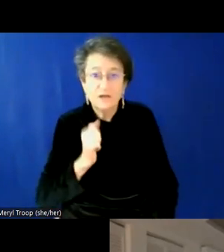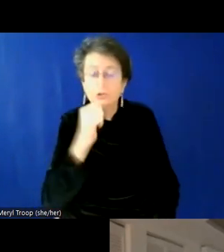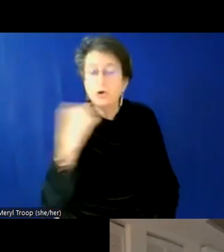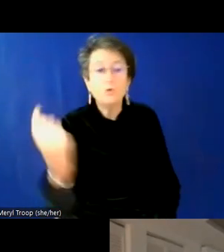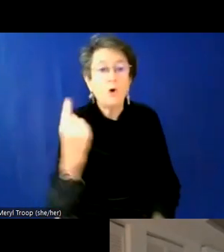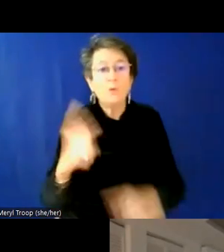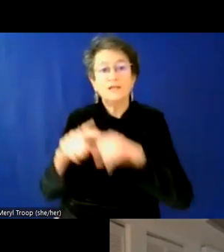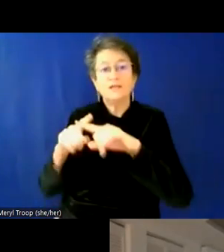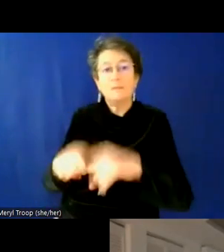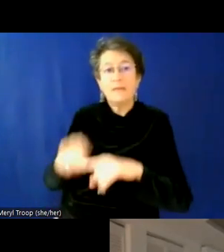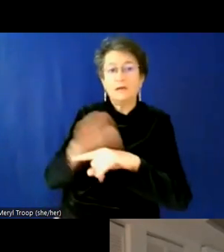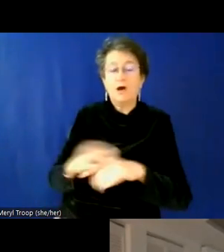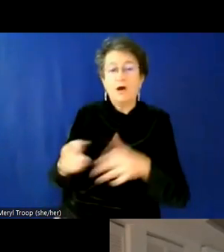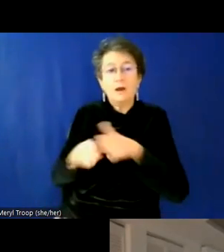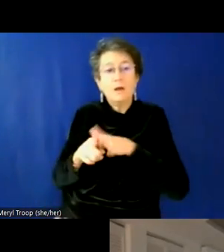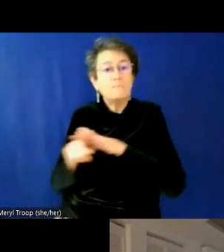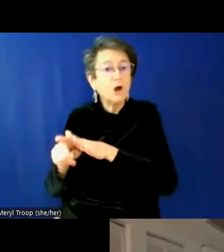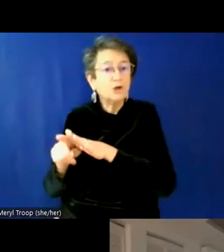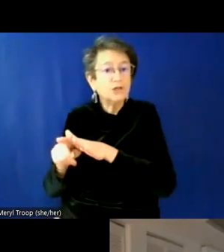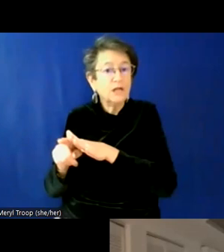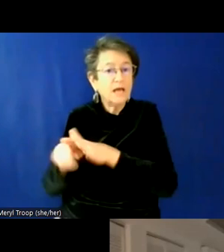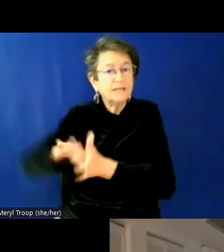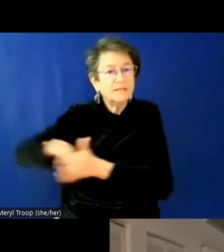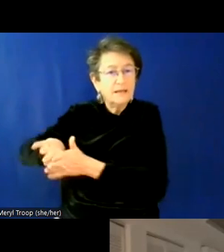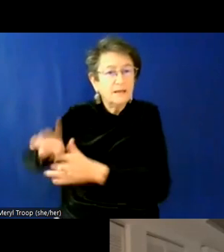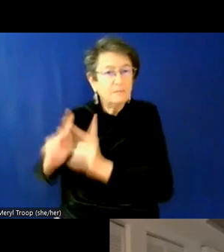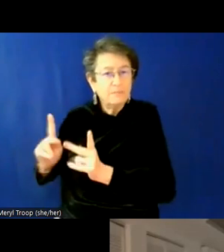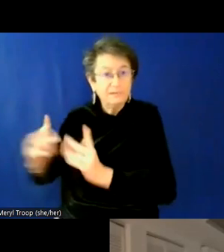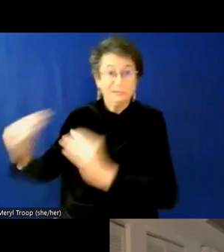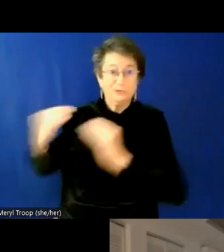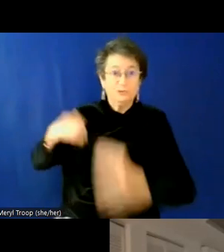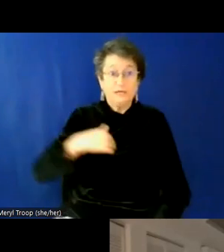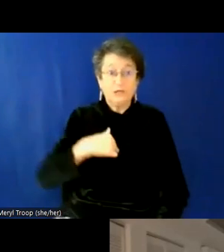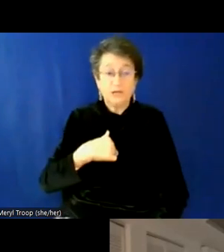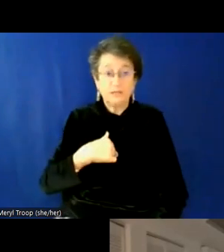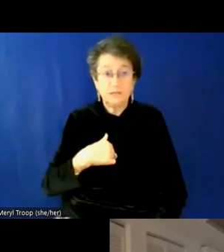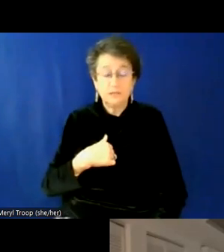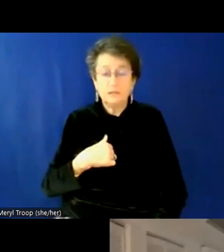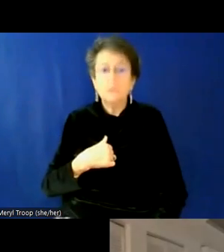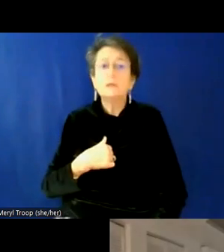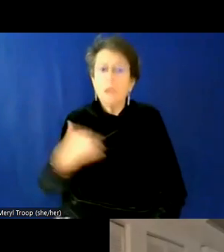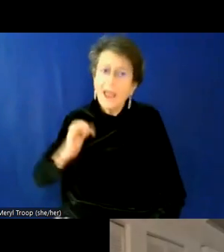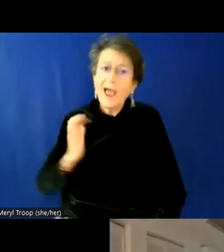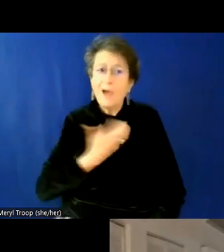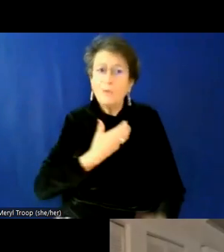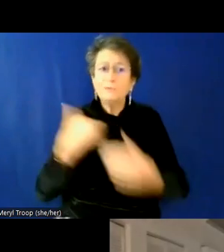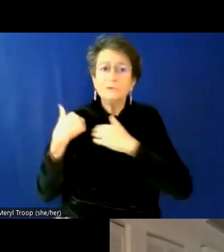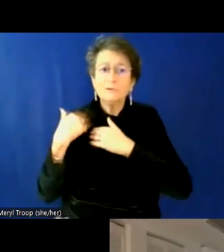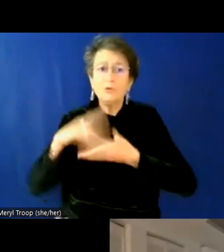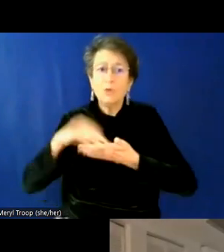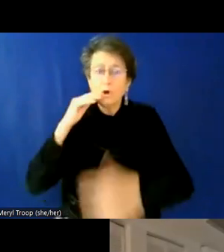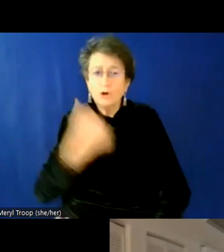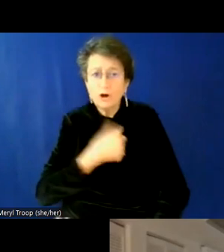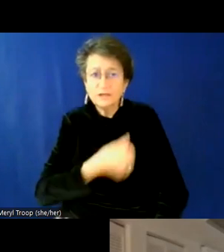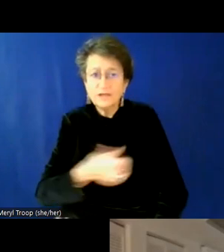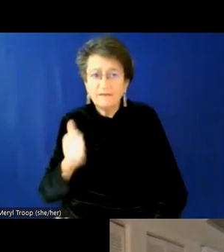individuals of a marginalized identity to do all of the education. Um, there are some of us, you know, that sort of for our